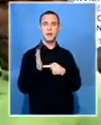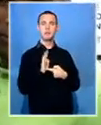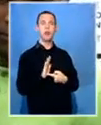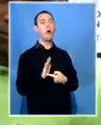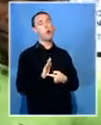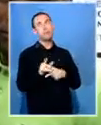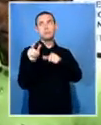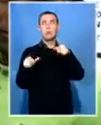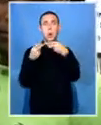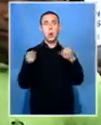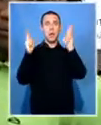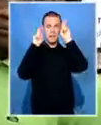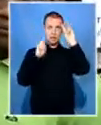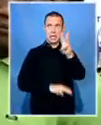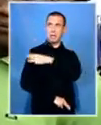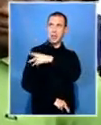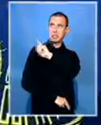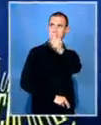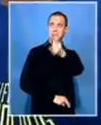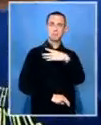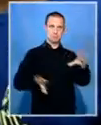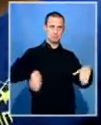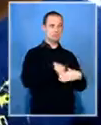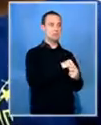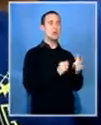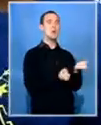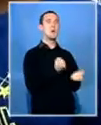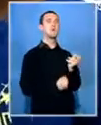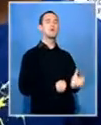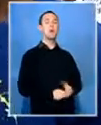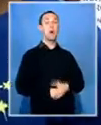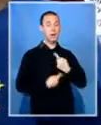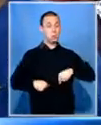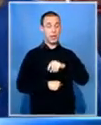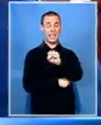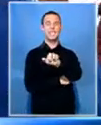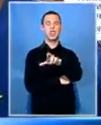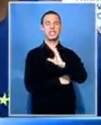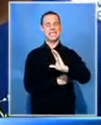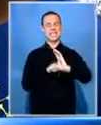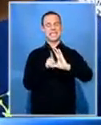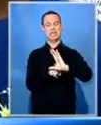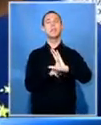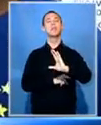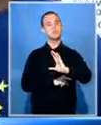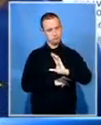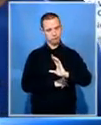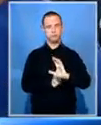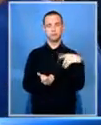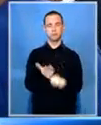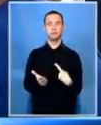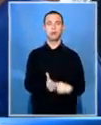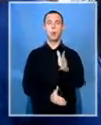But we are still going to sit as the SRC and strategize. This is a clear, clear, very clear plot against the students.